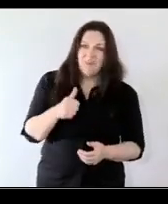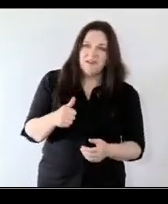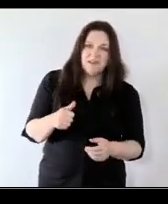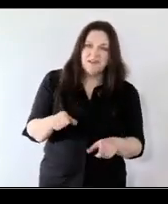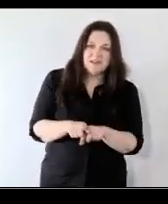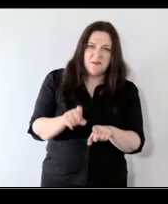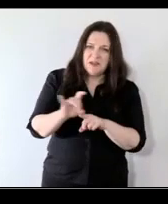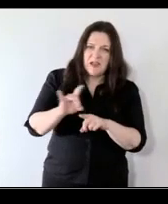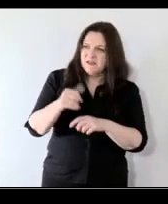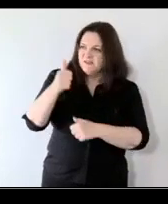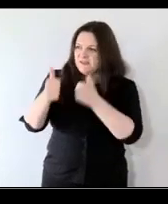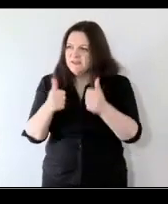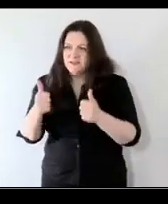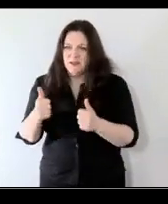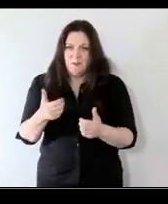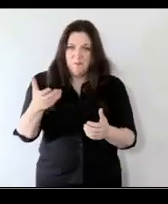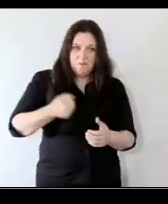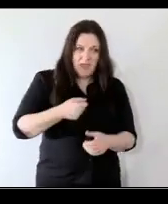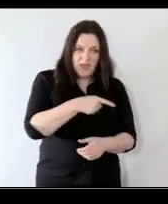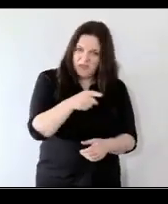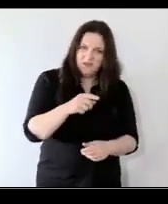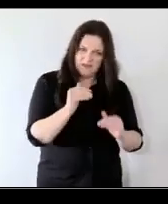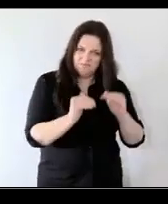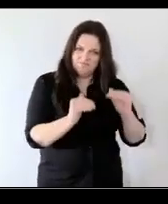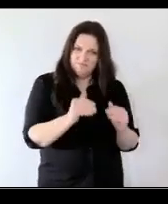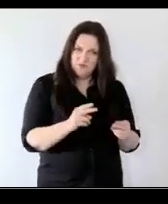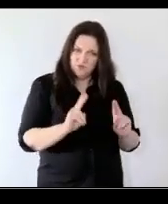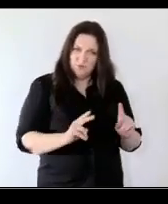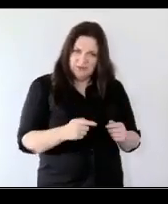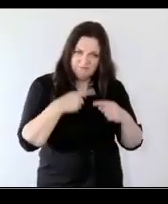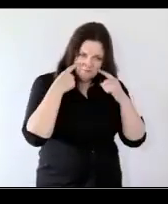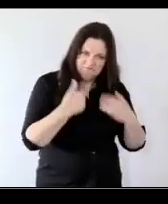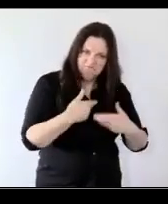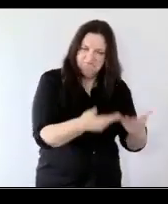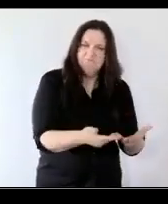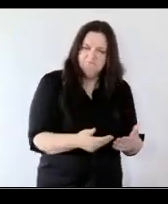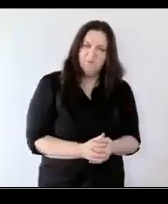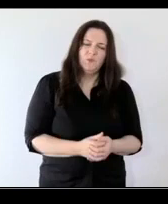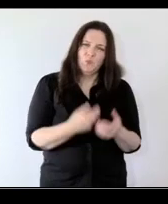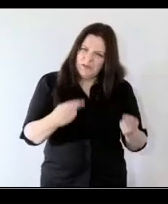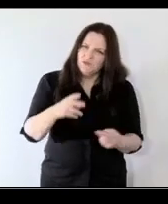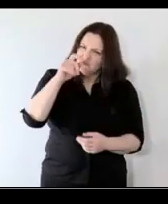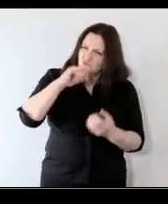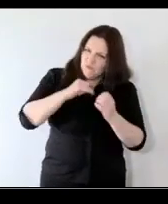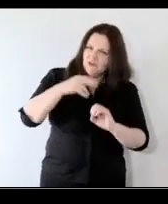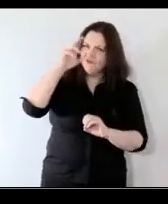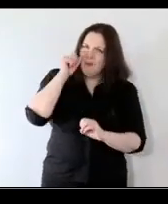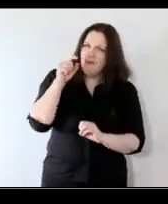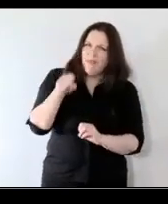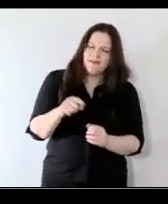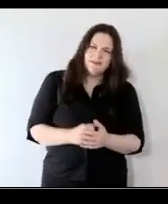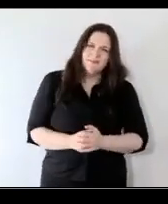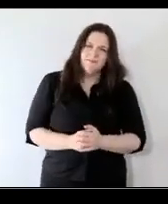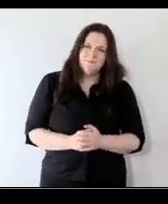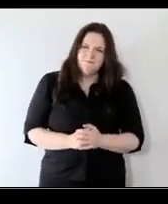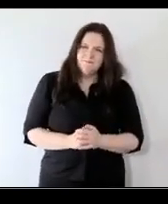you know the kinds of pay settlements that that really should be seen and we need to try and remember that we need to